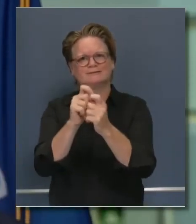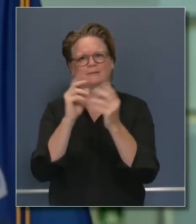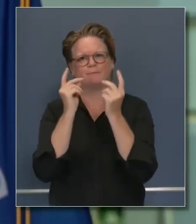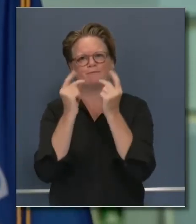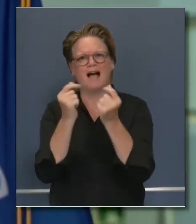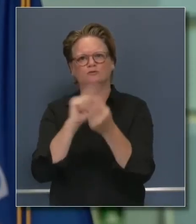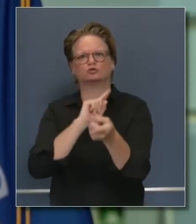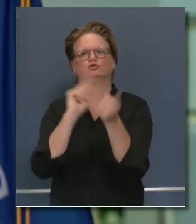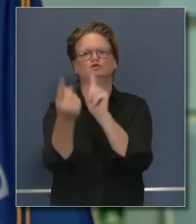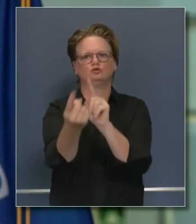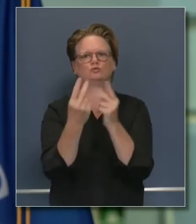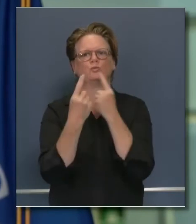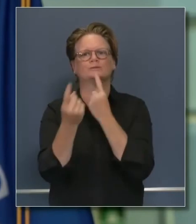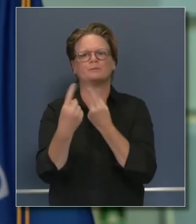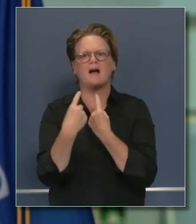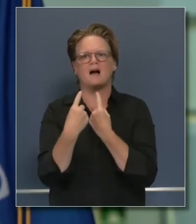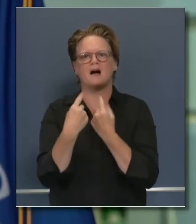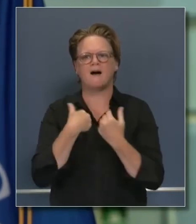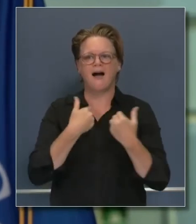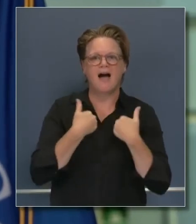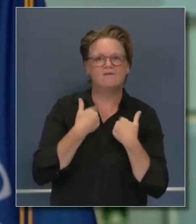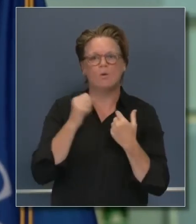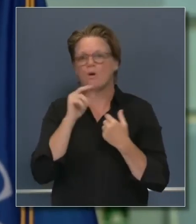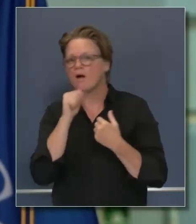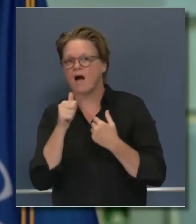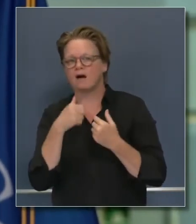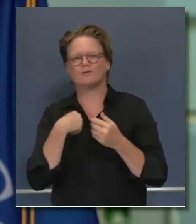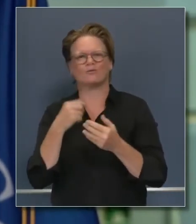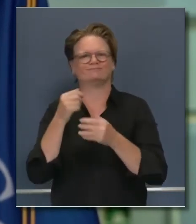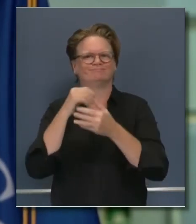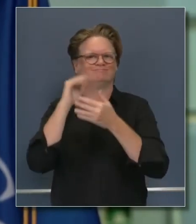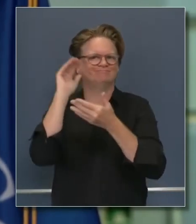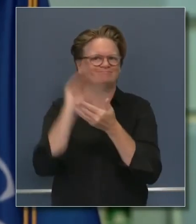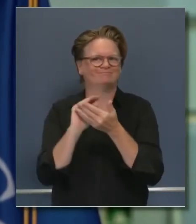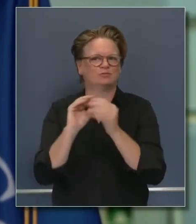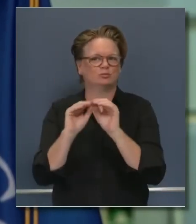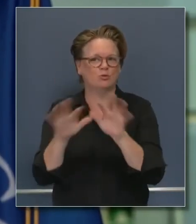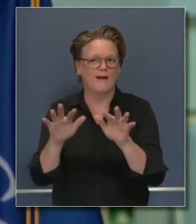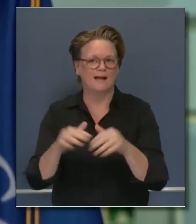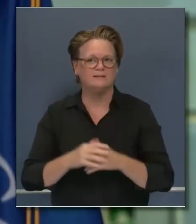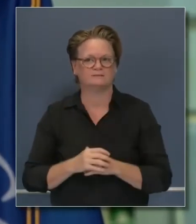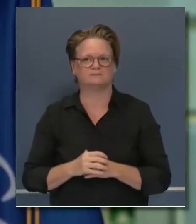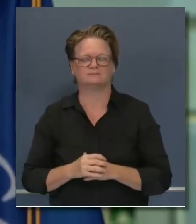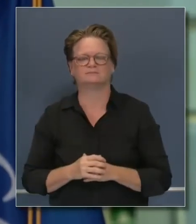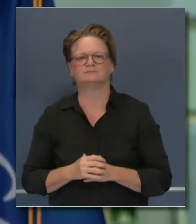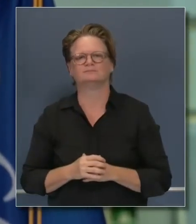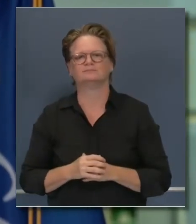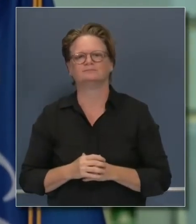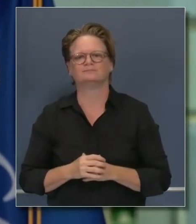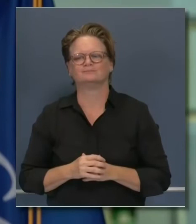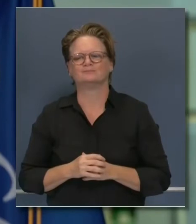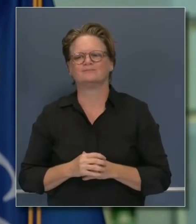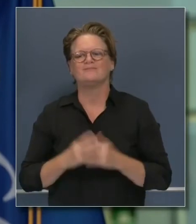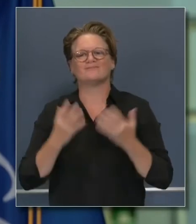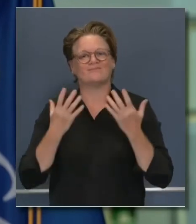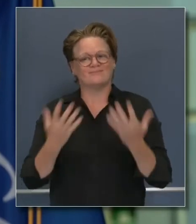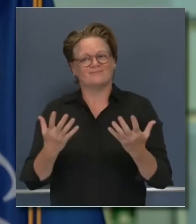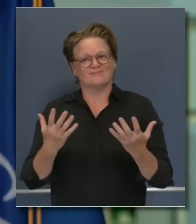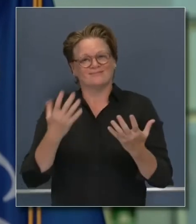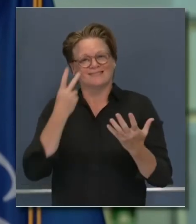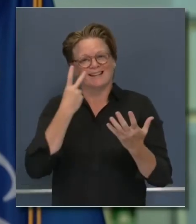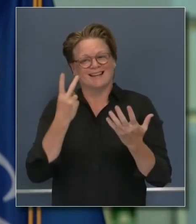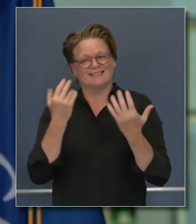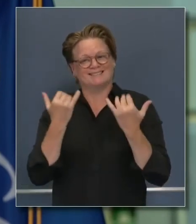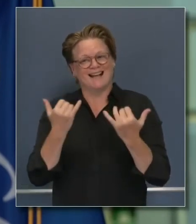Thank you. you, Dr. Look, the bottom line is, and you've seen that in some of the incredible quarterly profits, some of these labs.